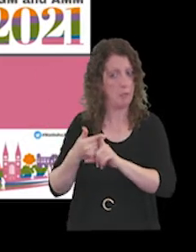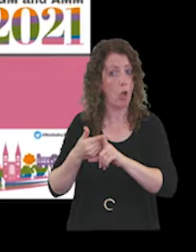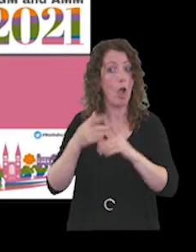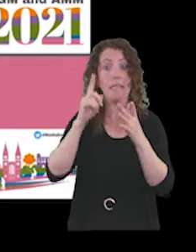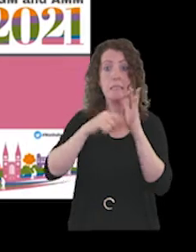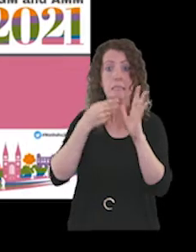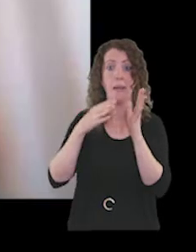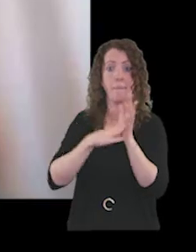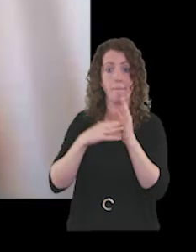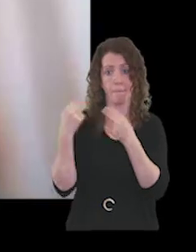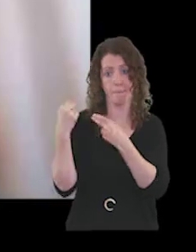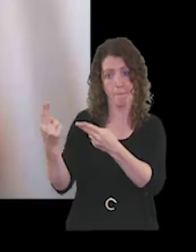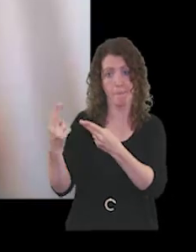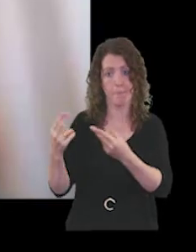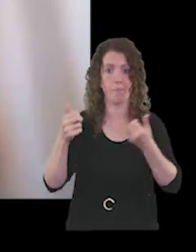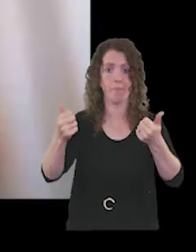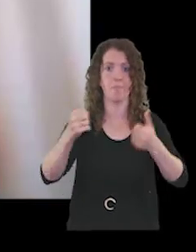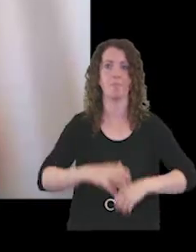Jim, over to you, please.